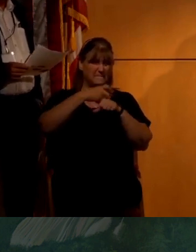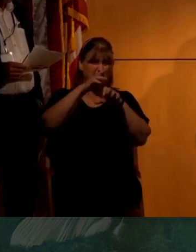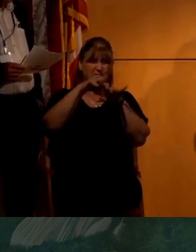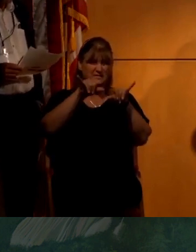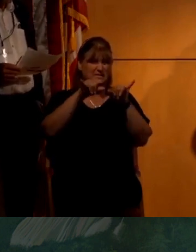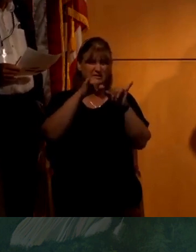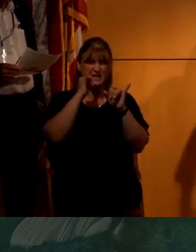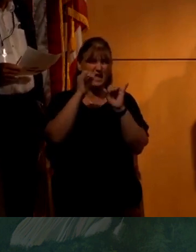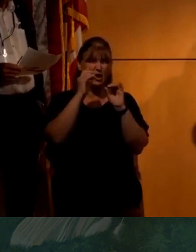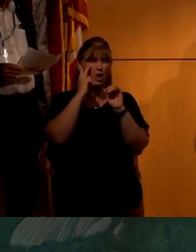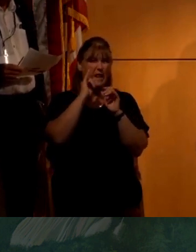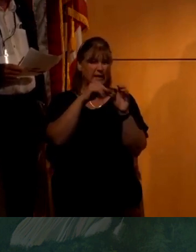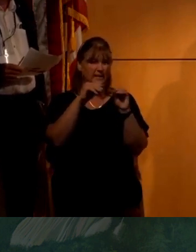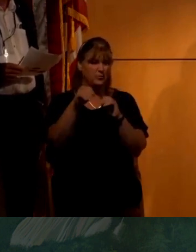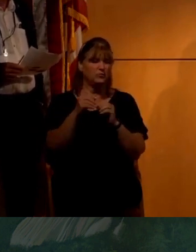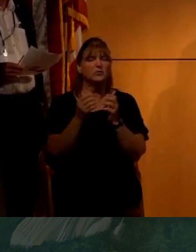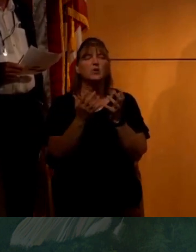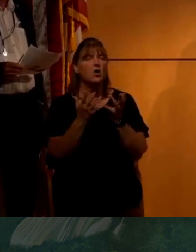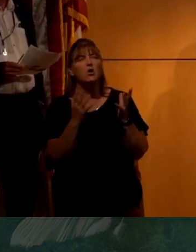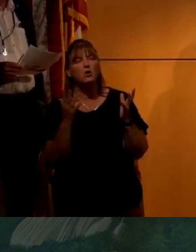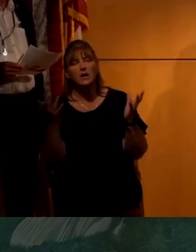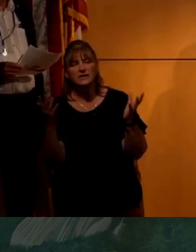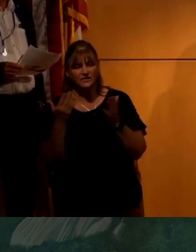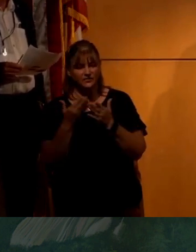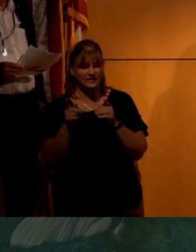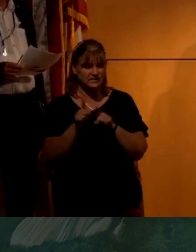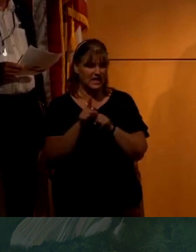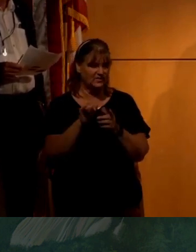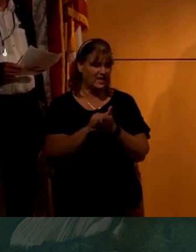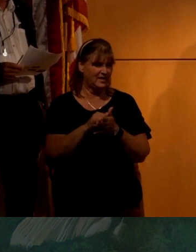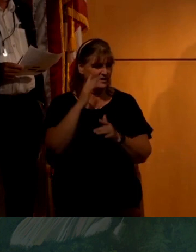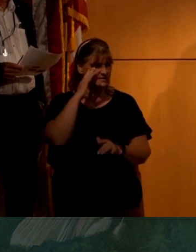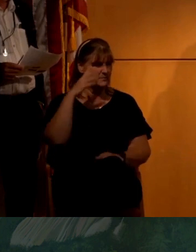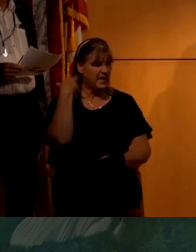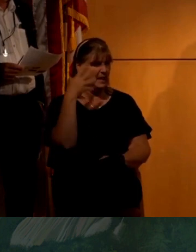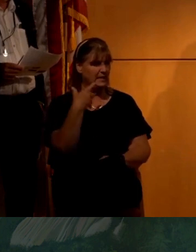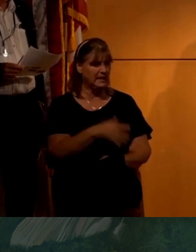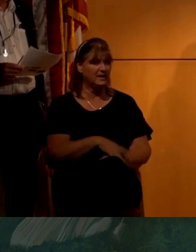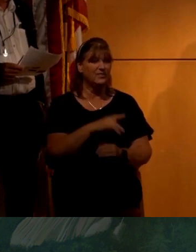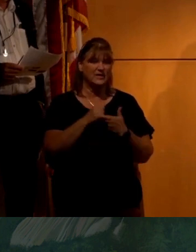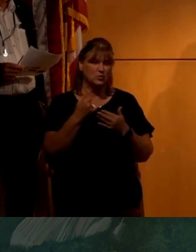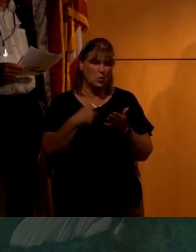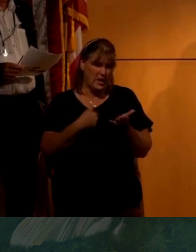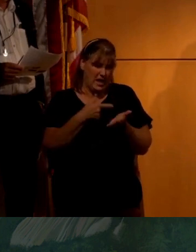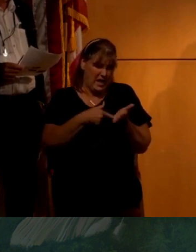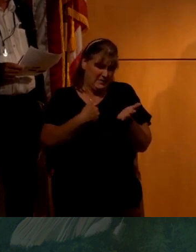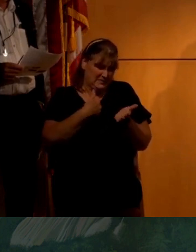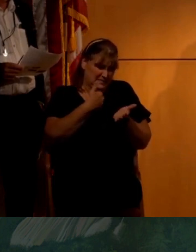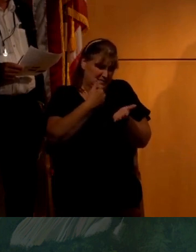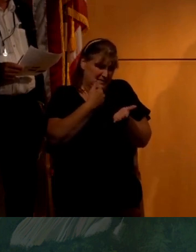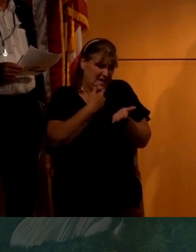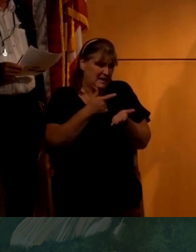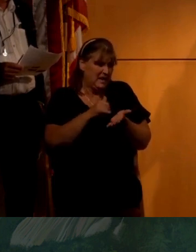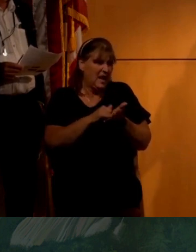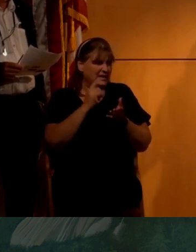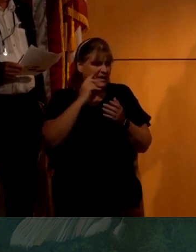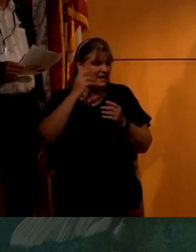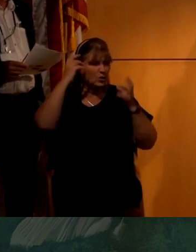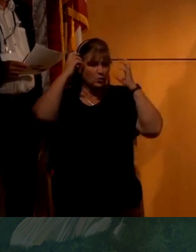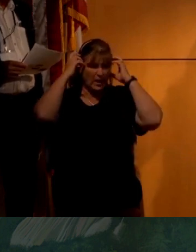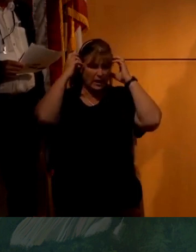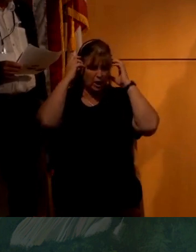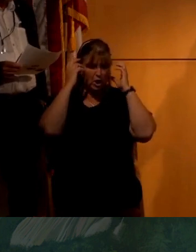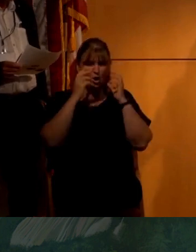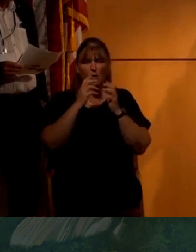mountain doesn't look like it moves. There's all kinds of stuff like that. Uh, it's just, it's maddening. And that's why I'm saying they, I did a radio interview